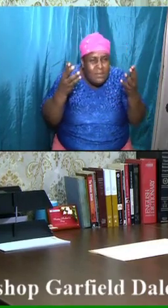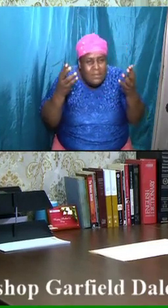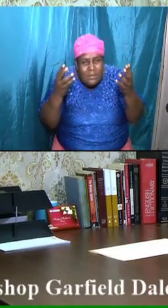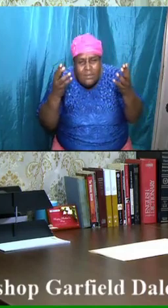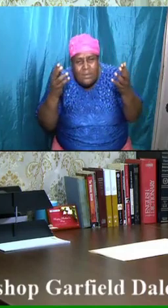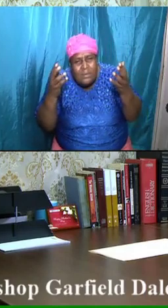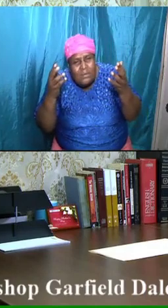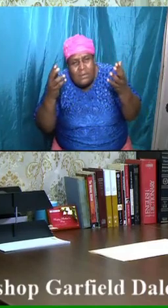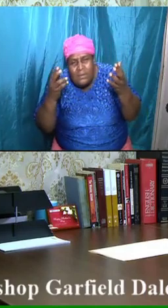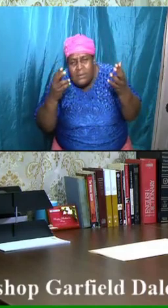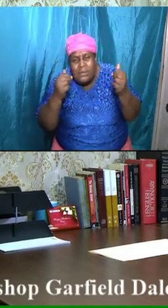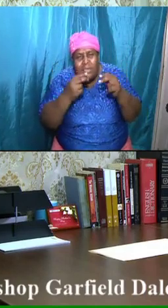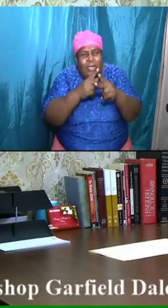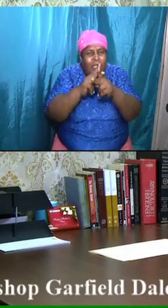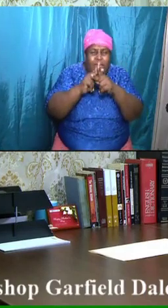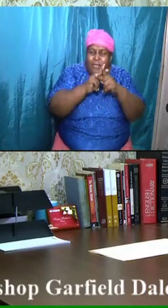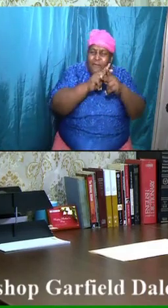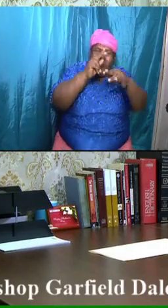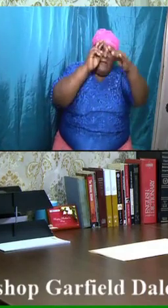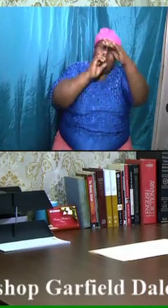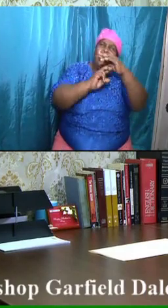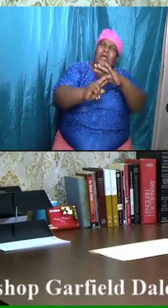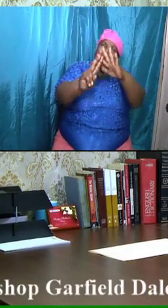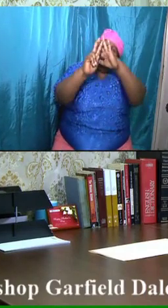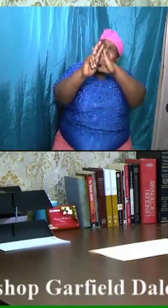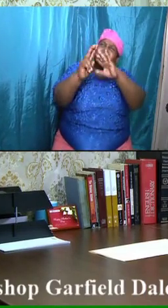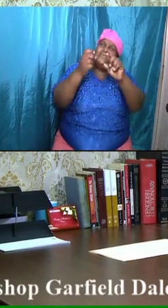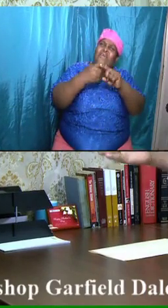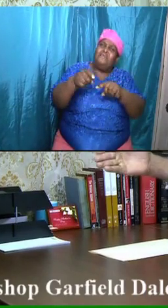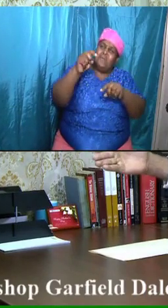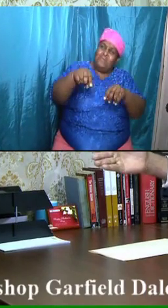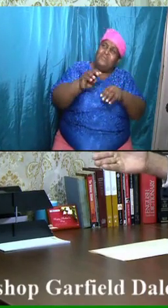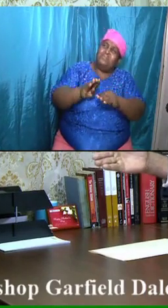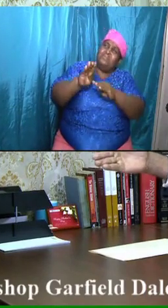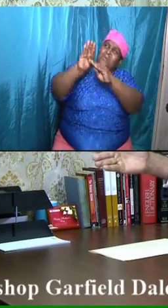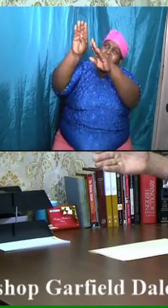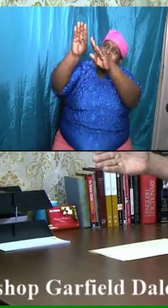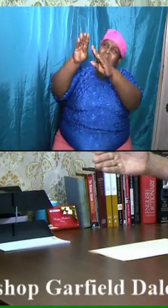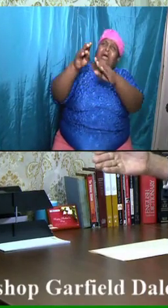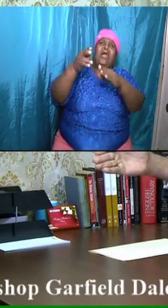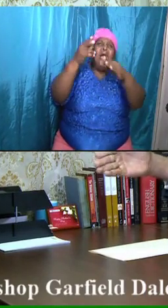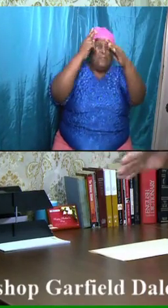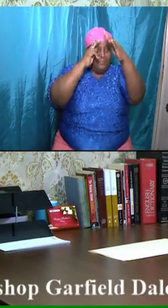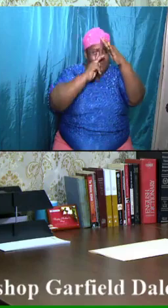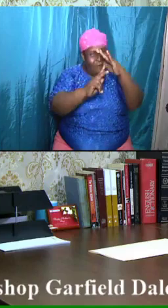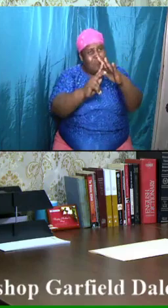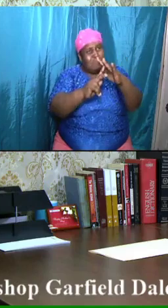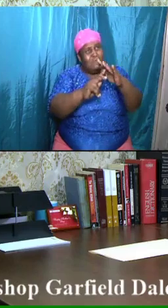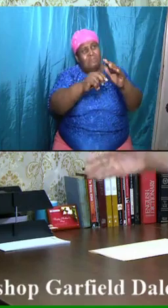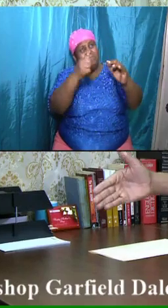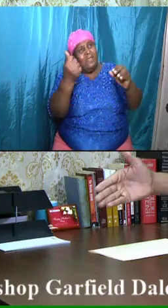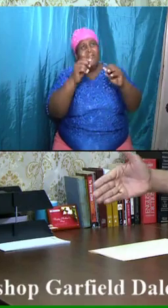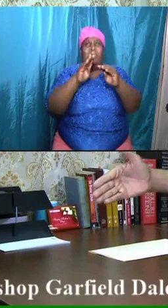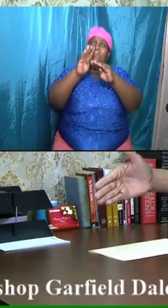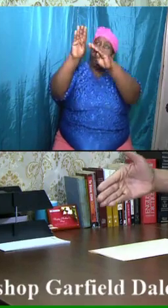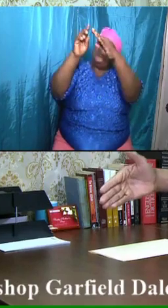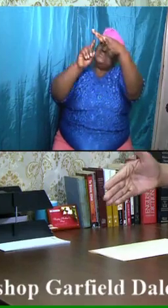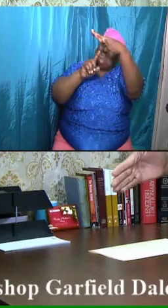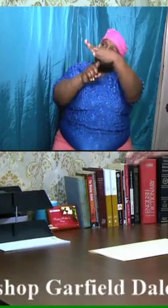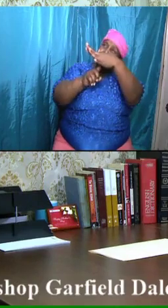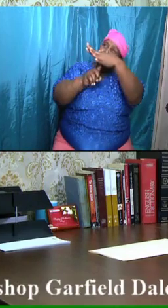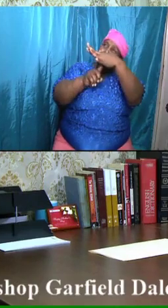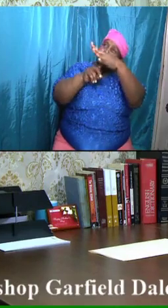They prophesied from this mountaintop. And they prophesied over to another mountaintop. And they saw the